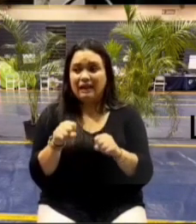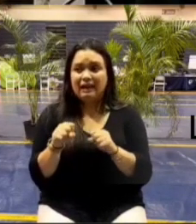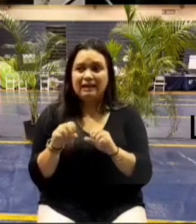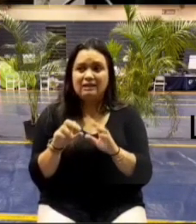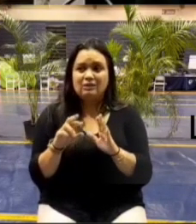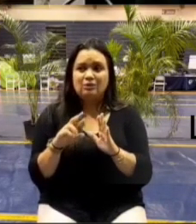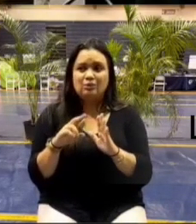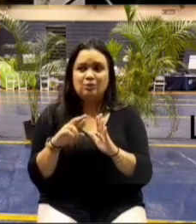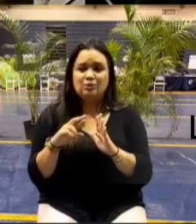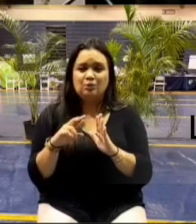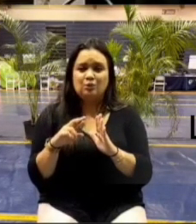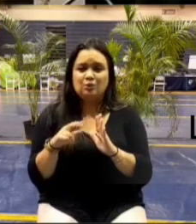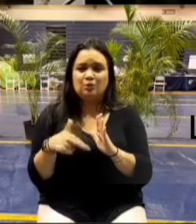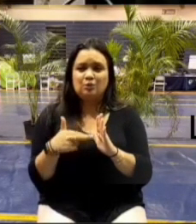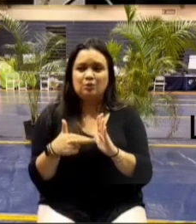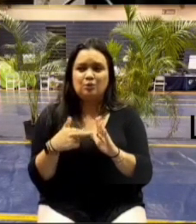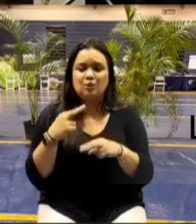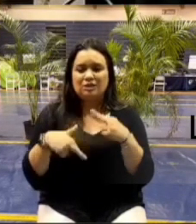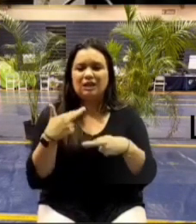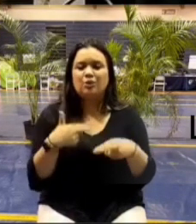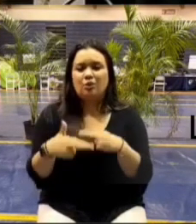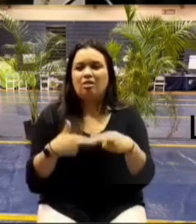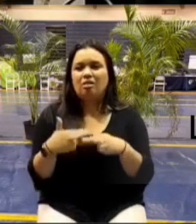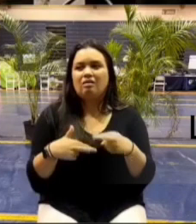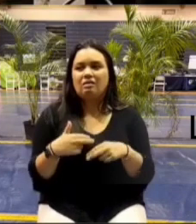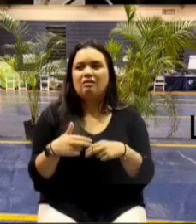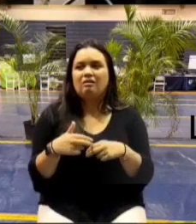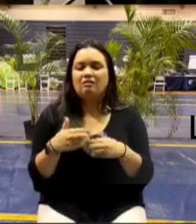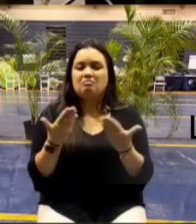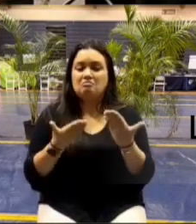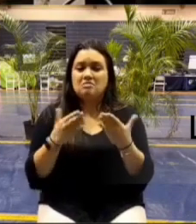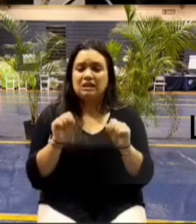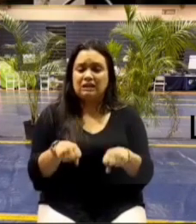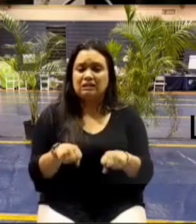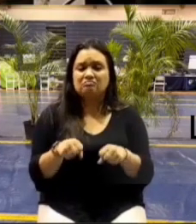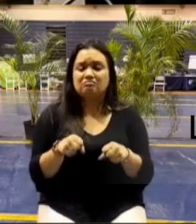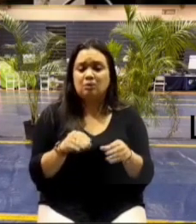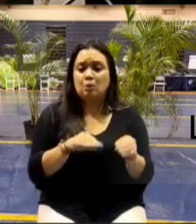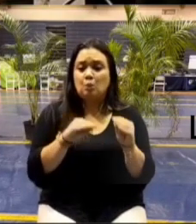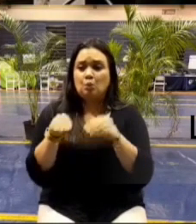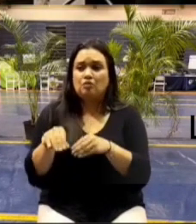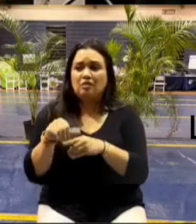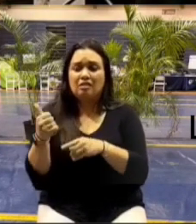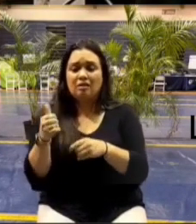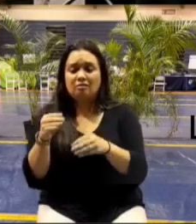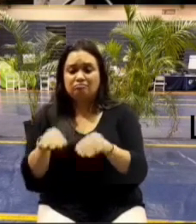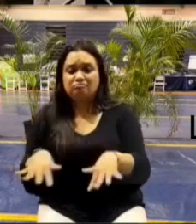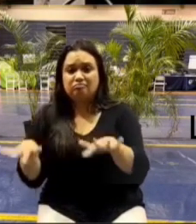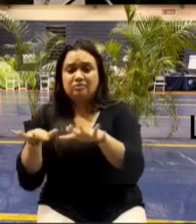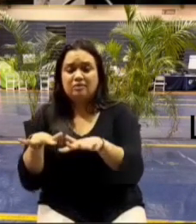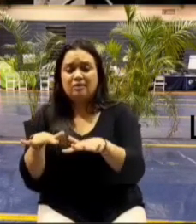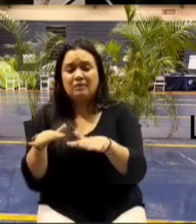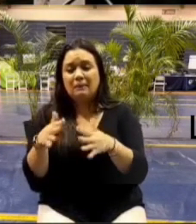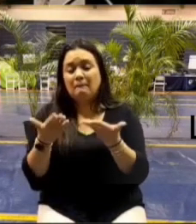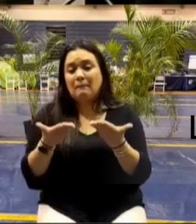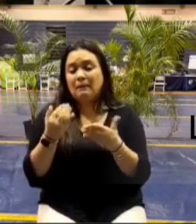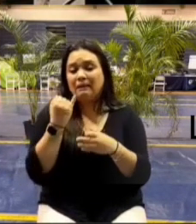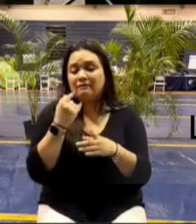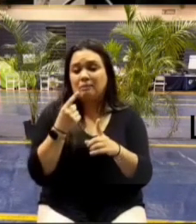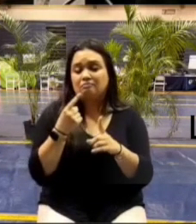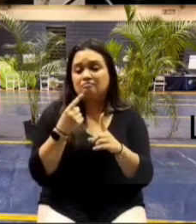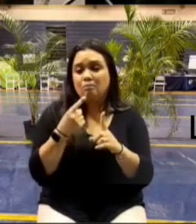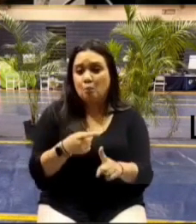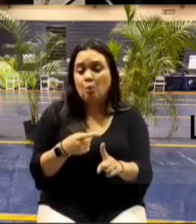you know maybe for the homeowners that initially have it on it can move to another property uh particularly if there's a point where they're